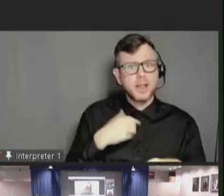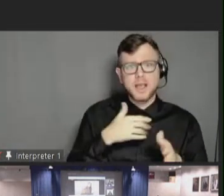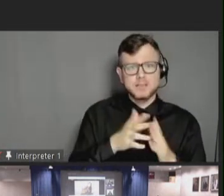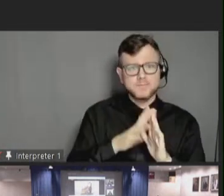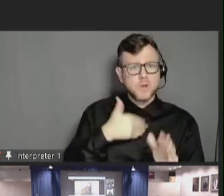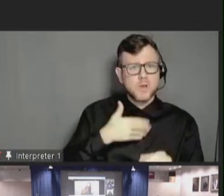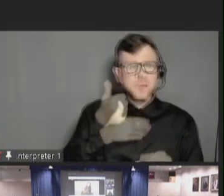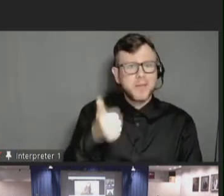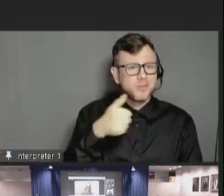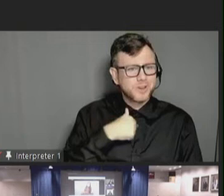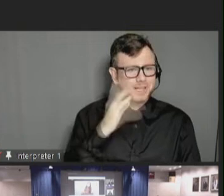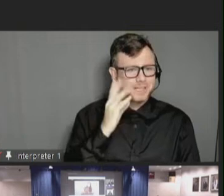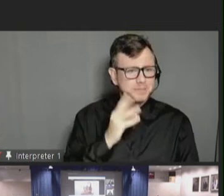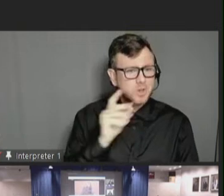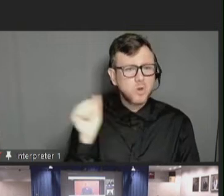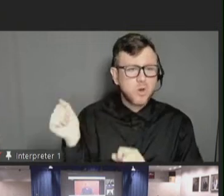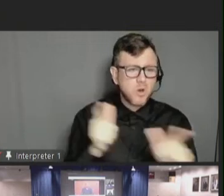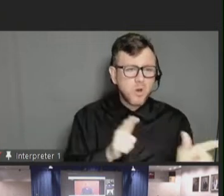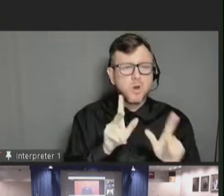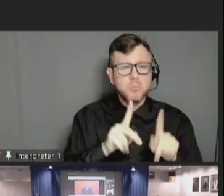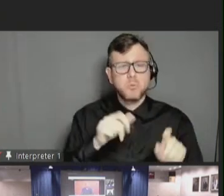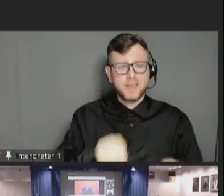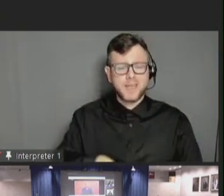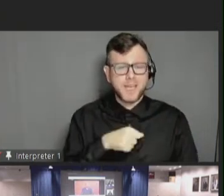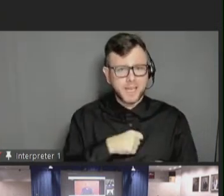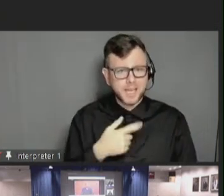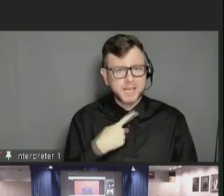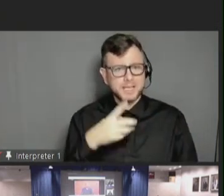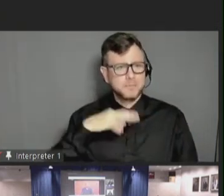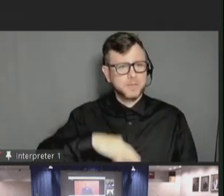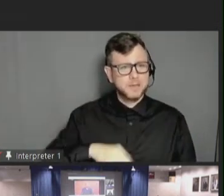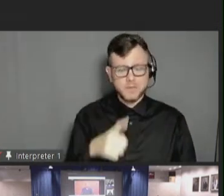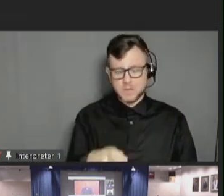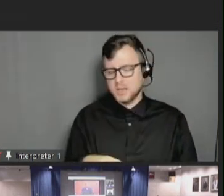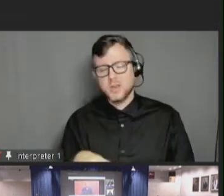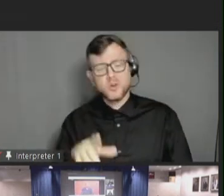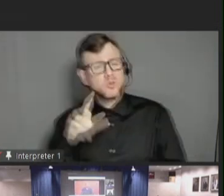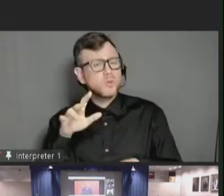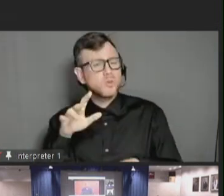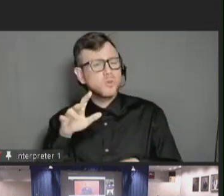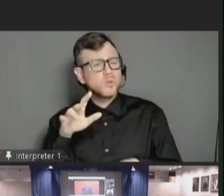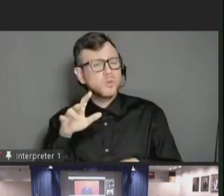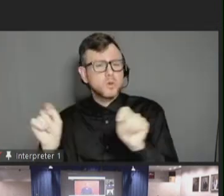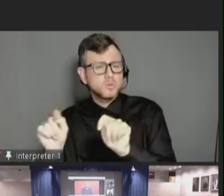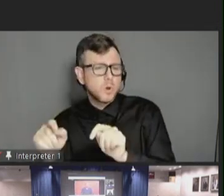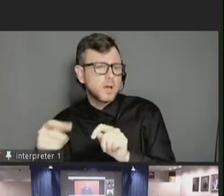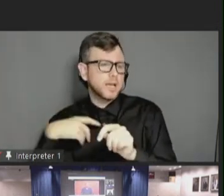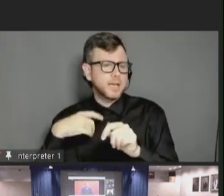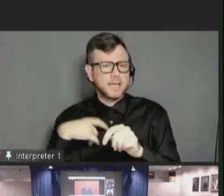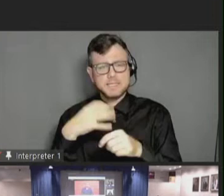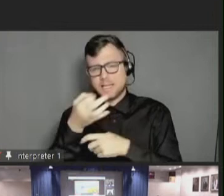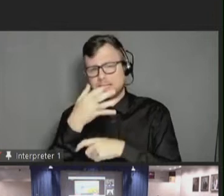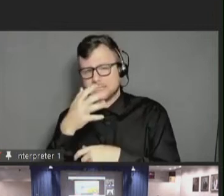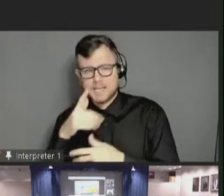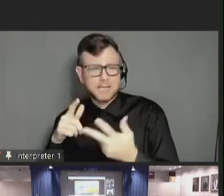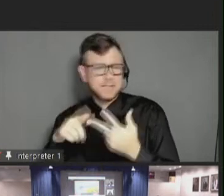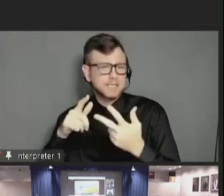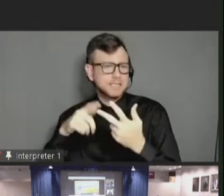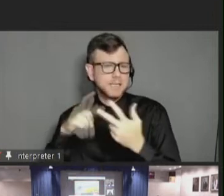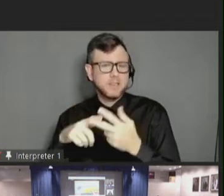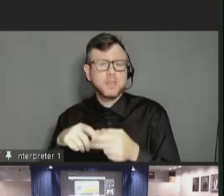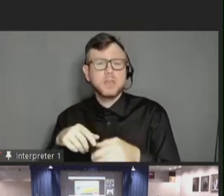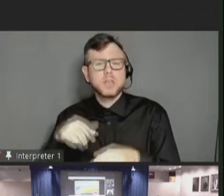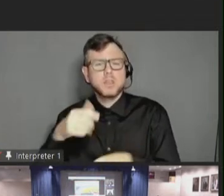kids can benefit from this. The toys, to the stickers, to the snack bags, to even the shot blocker